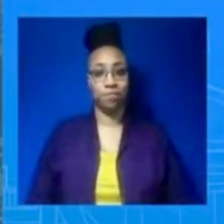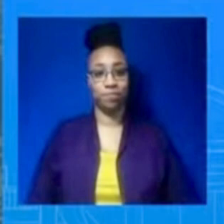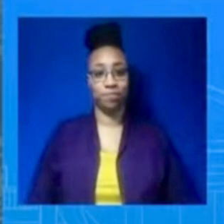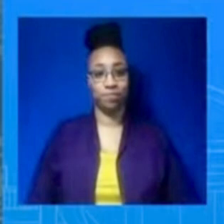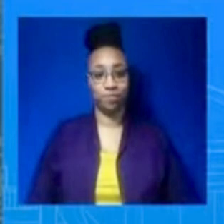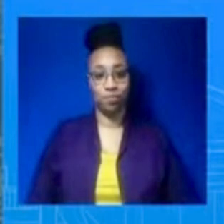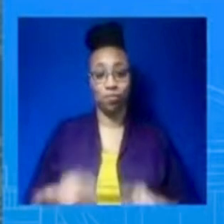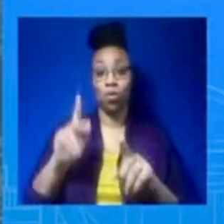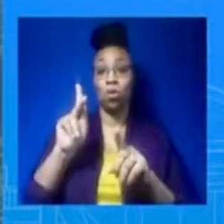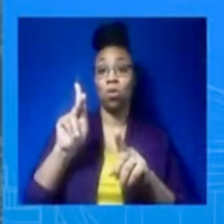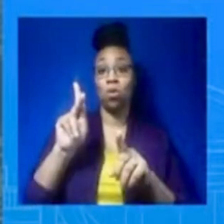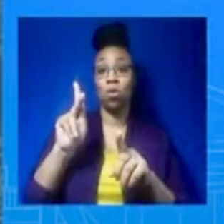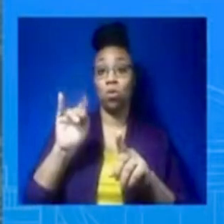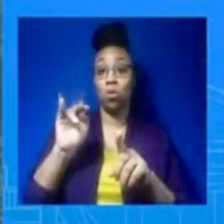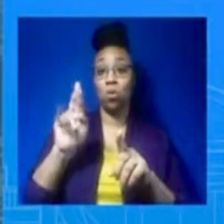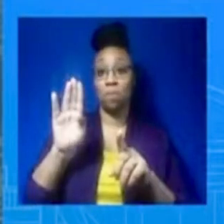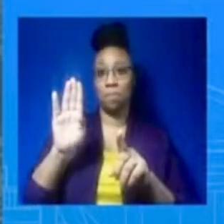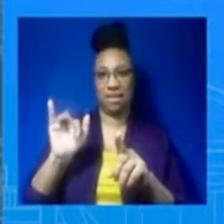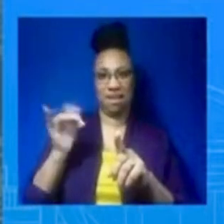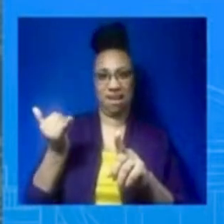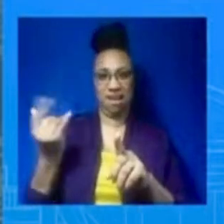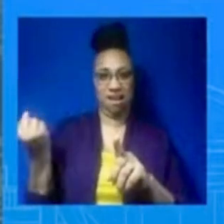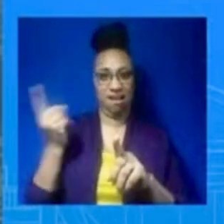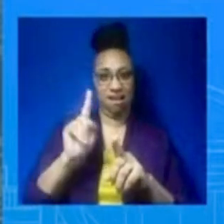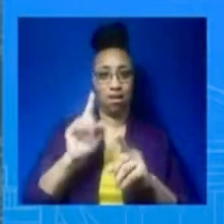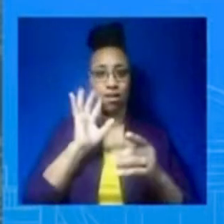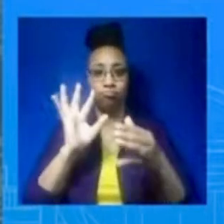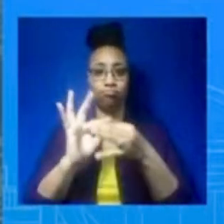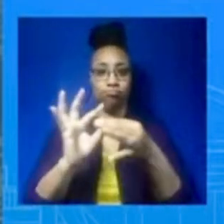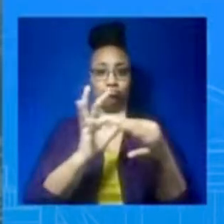we were talking about something else back there, but we're not going to that. Yeah.